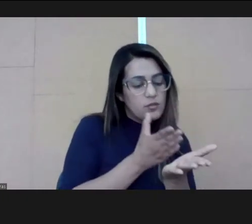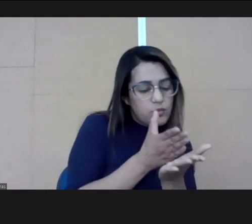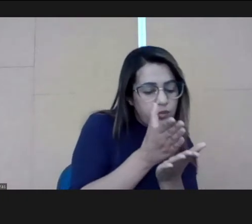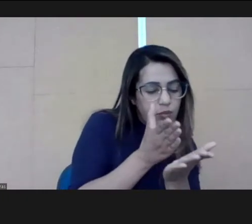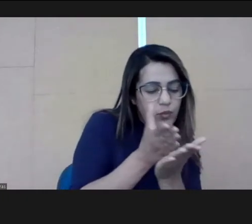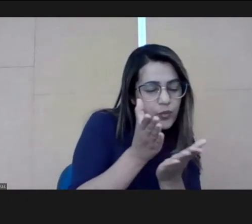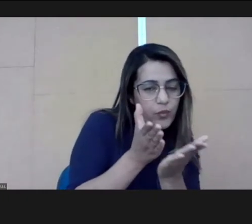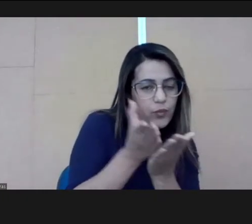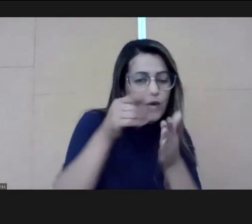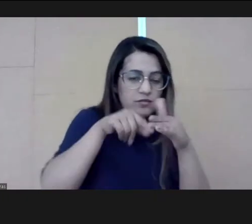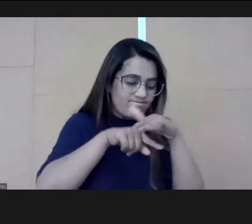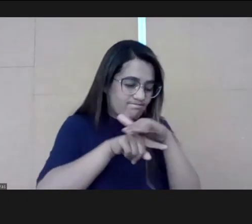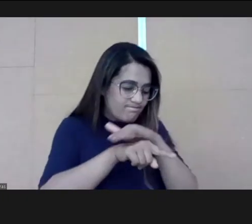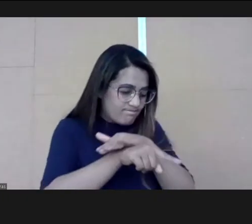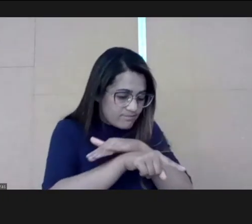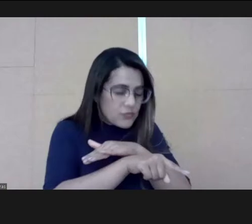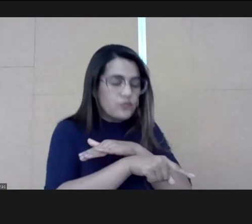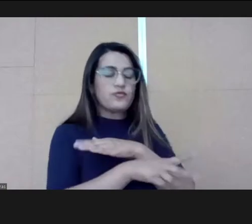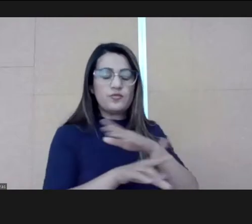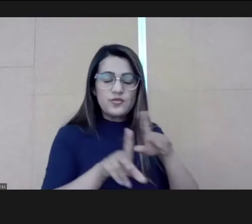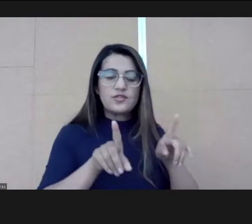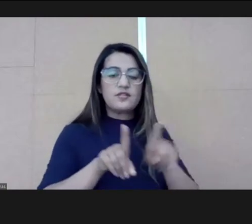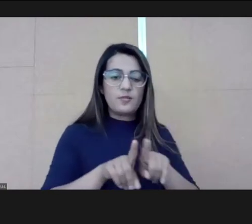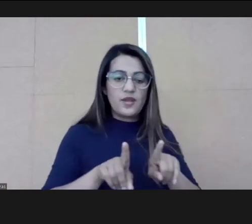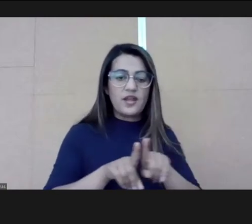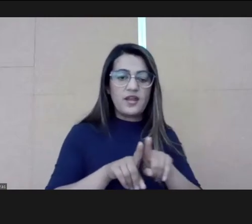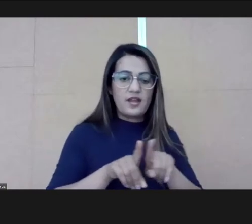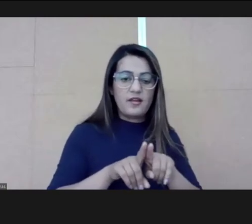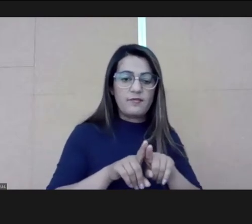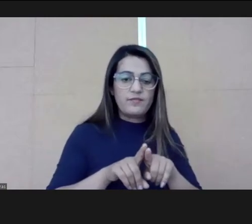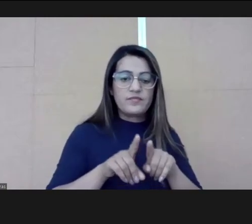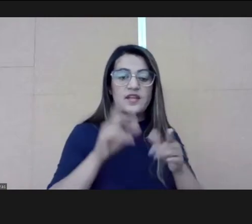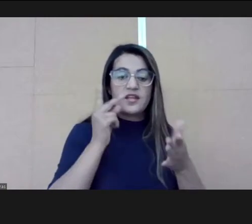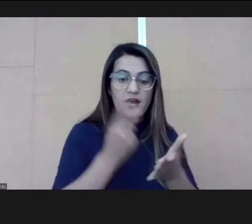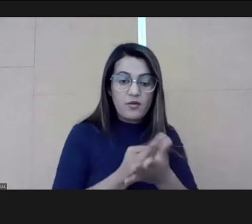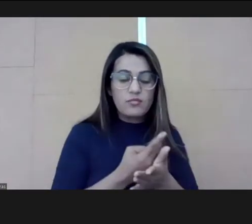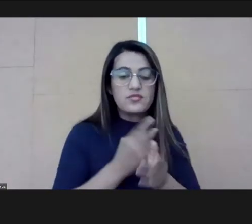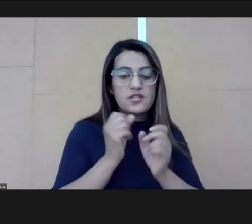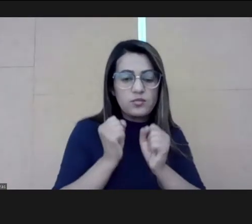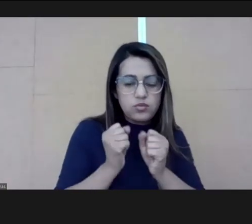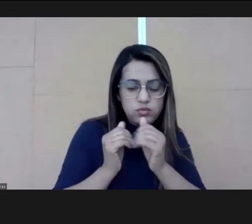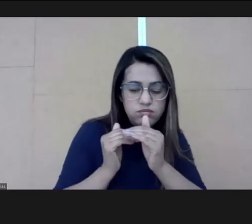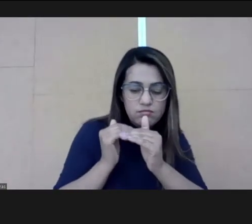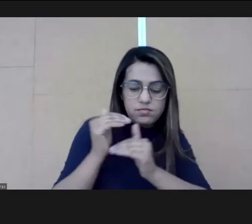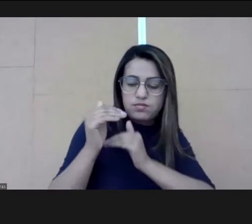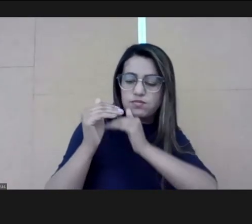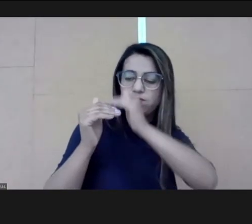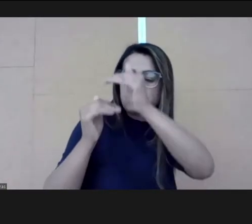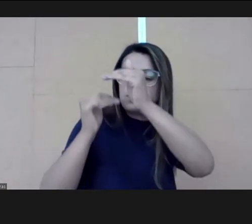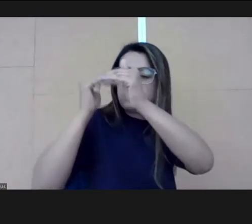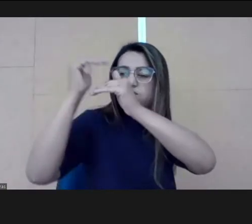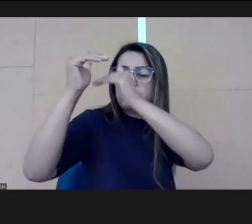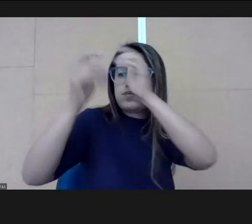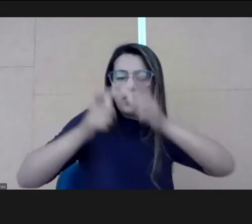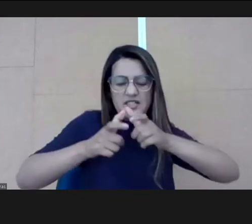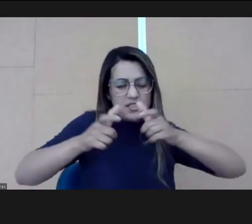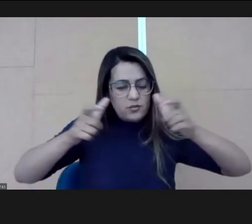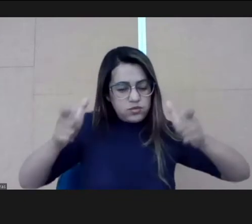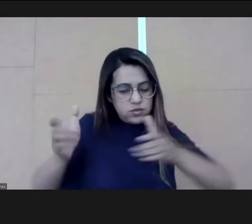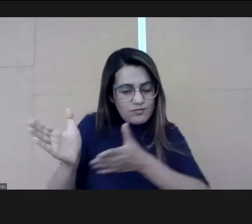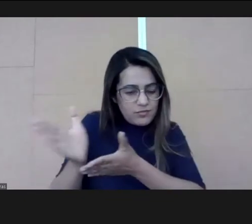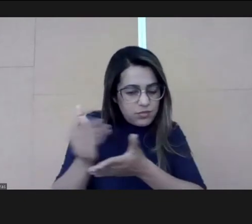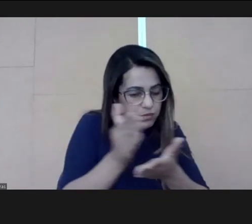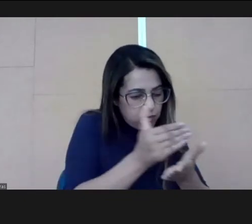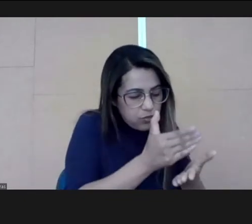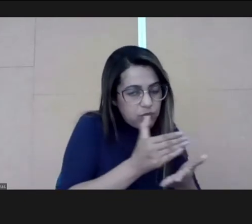we expect this to be the axe that can grow